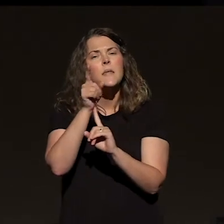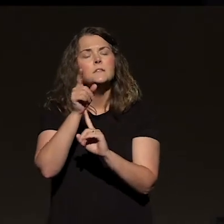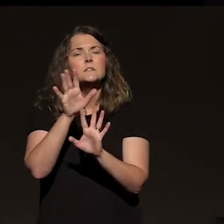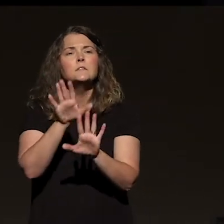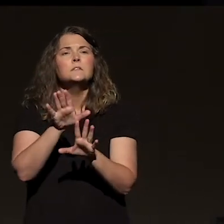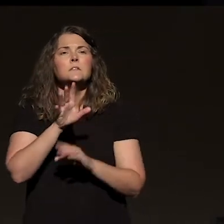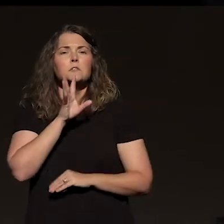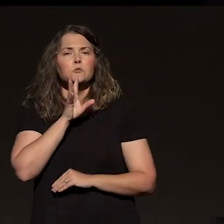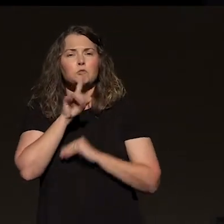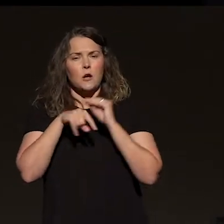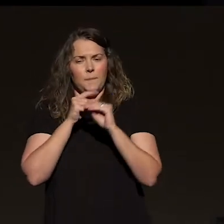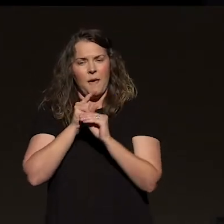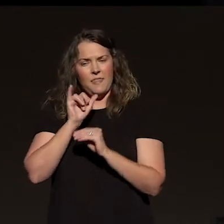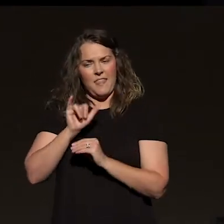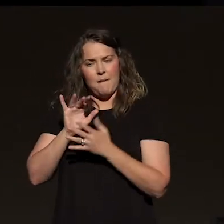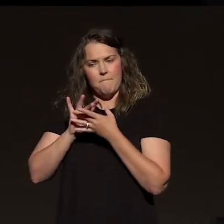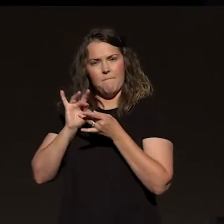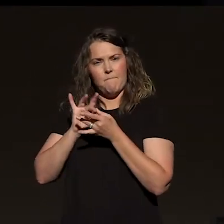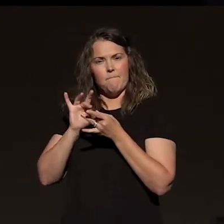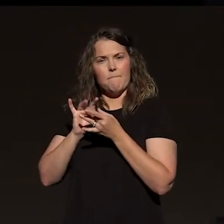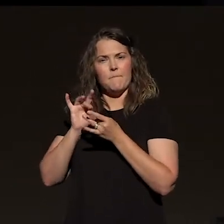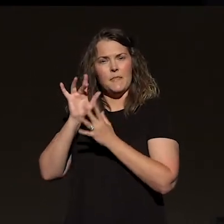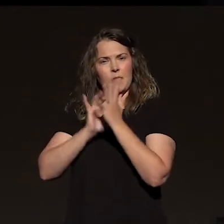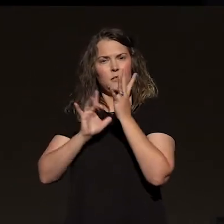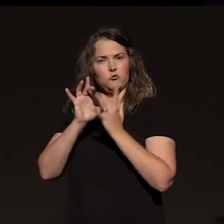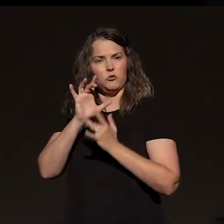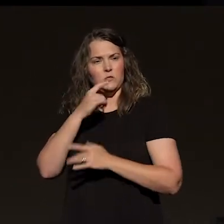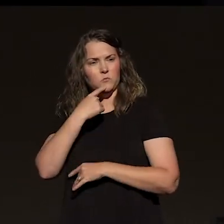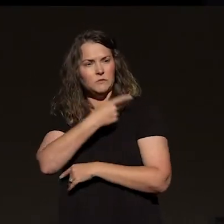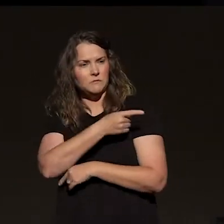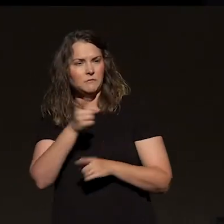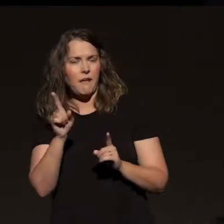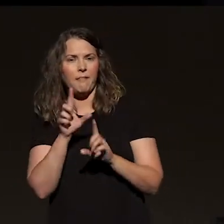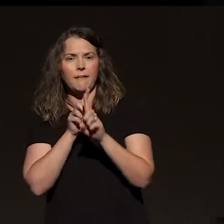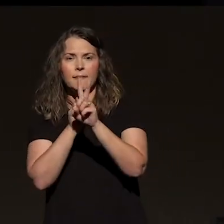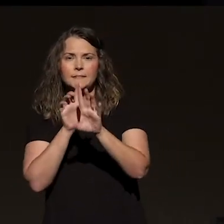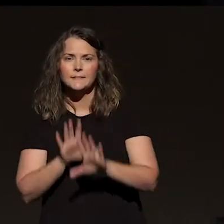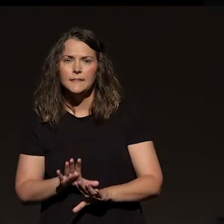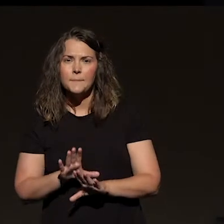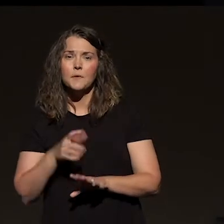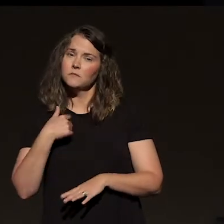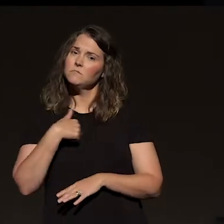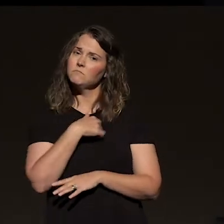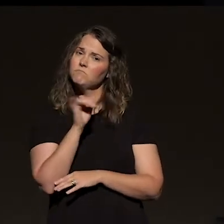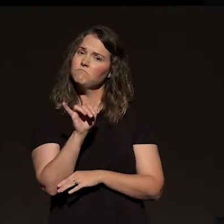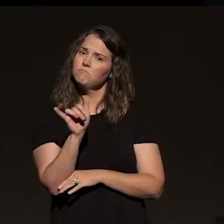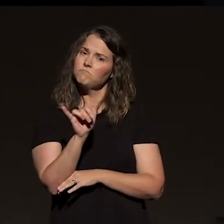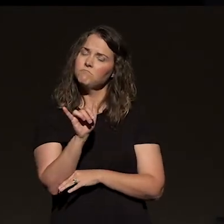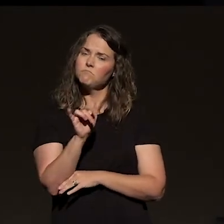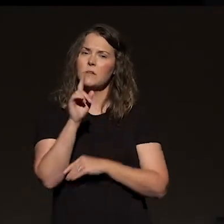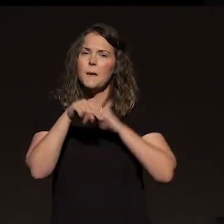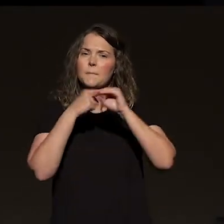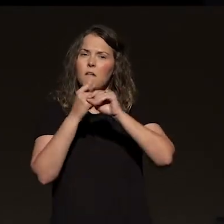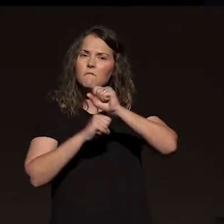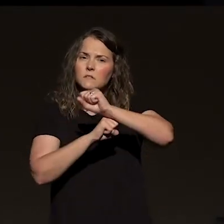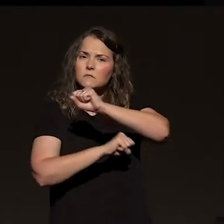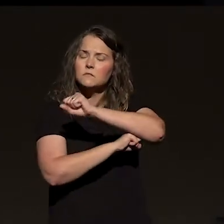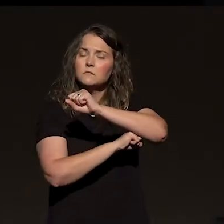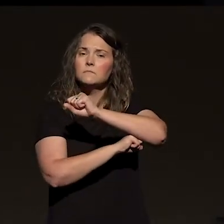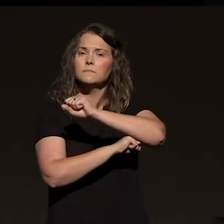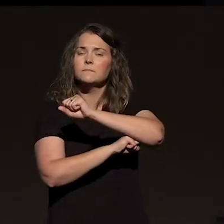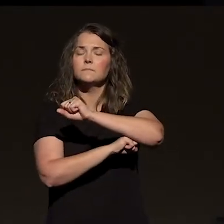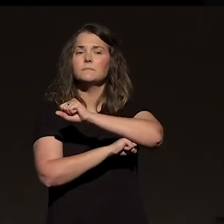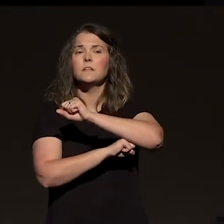this message that Jesus was laying before his disciples and you and me today about foundations? There's a reality, a